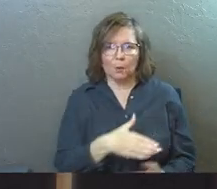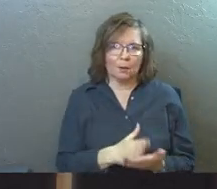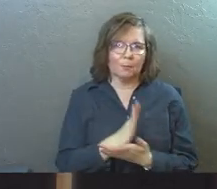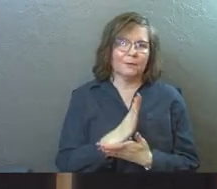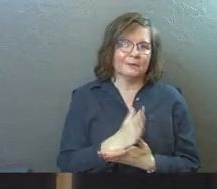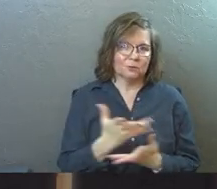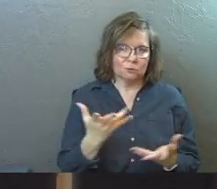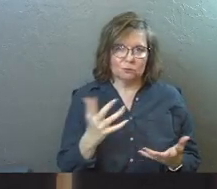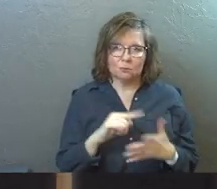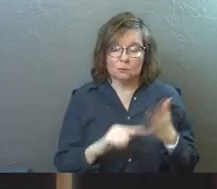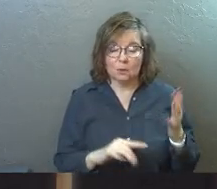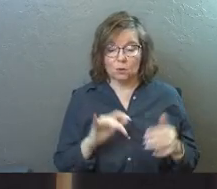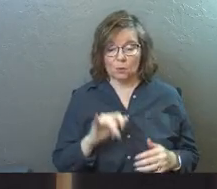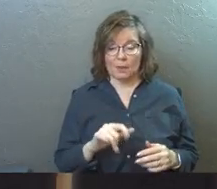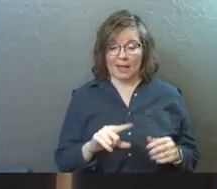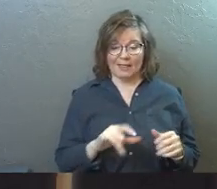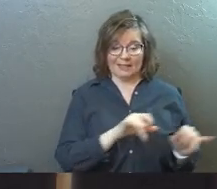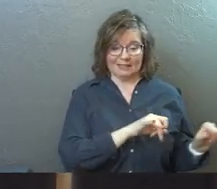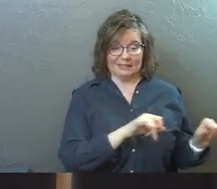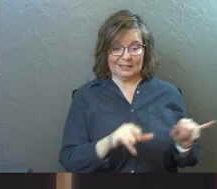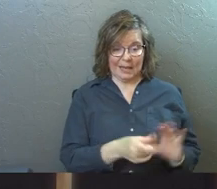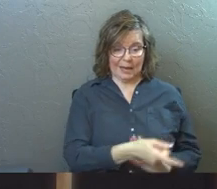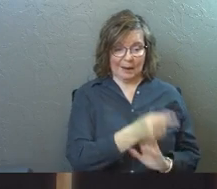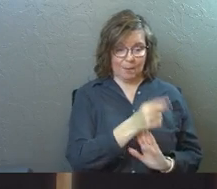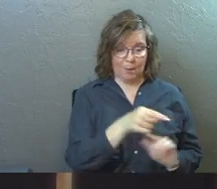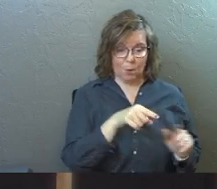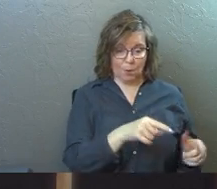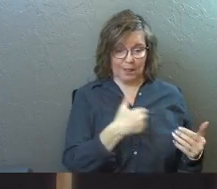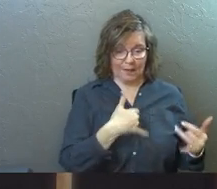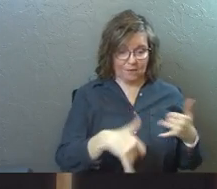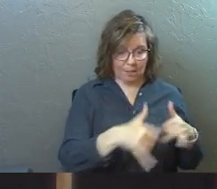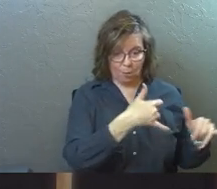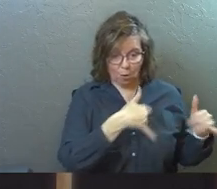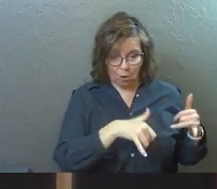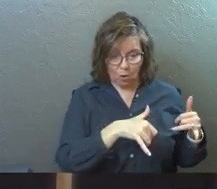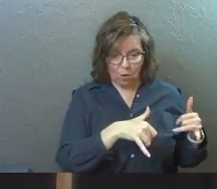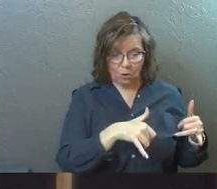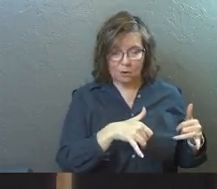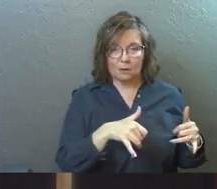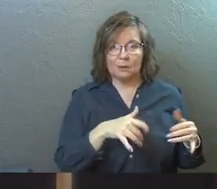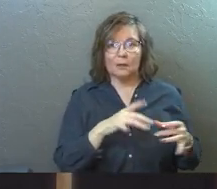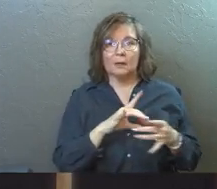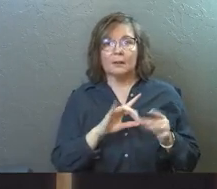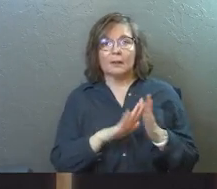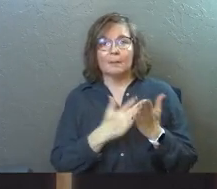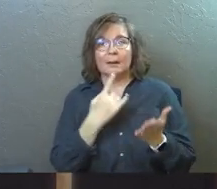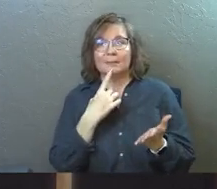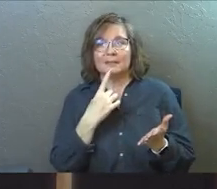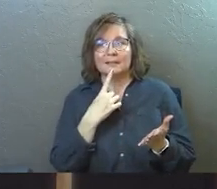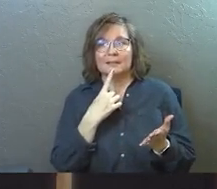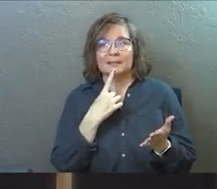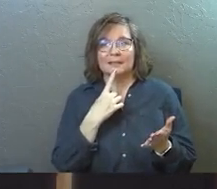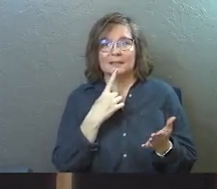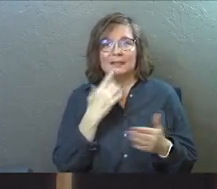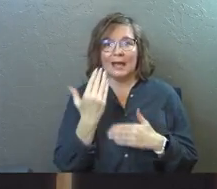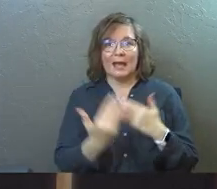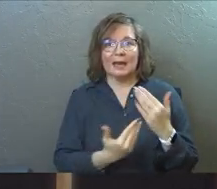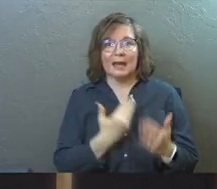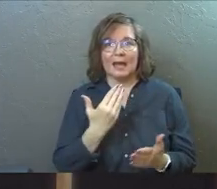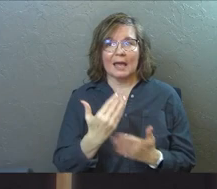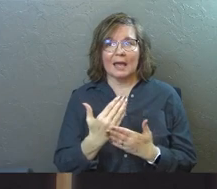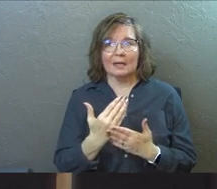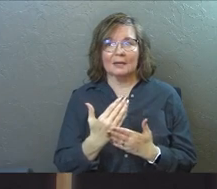and perks. And so in that very same moment, while they're having the party, the text says that a hand appears